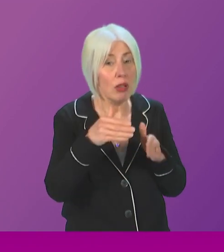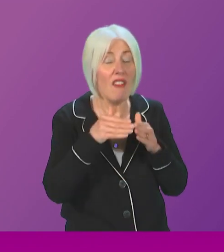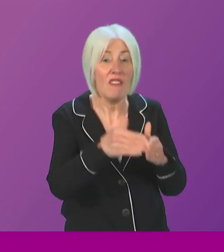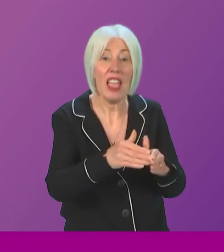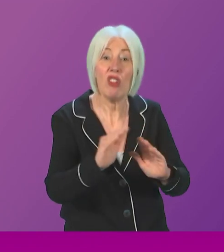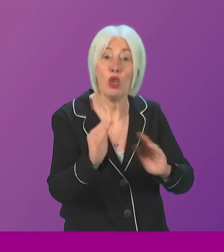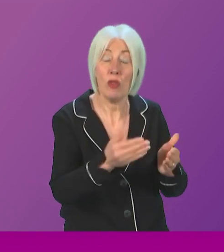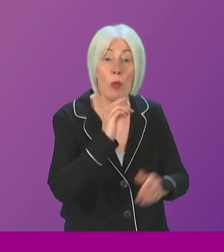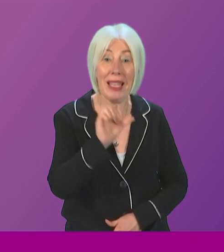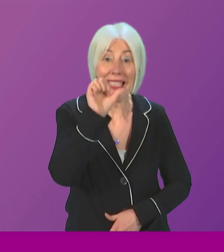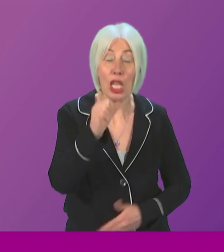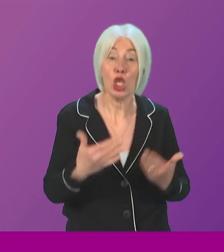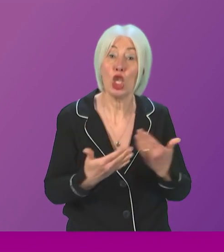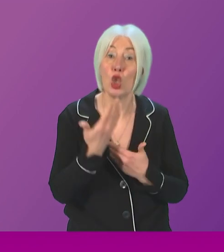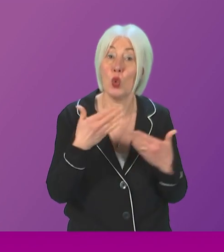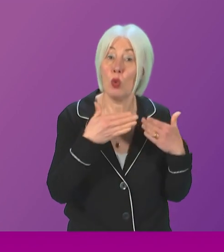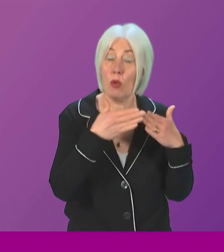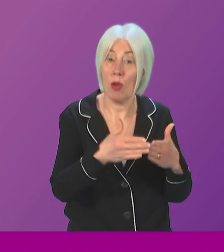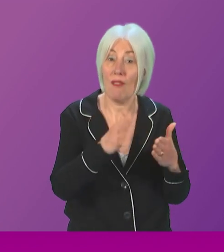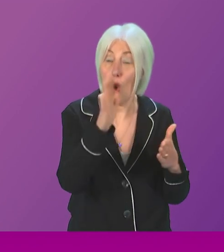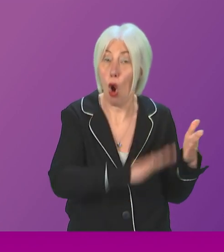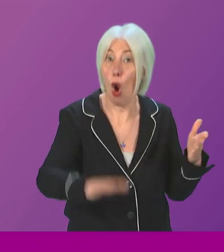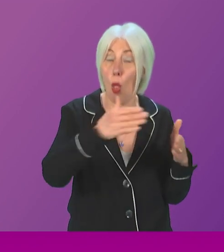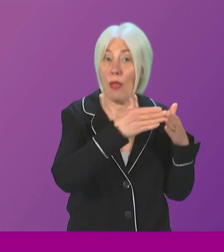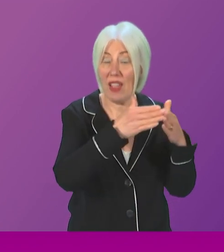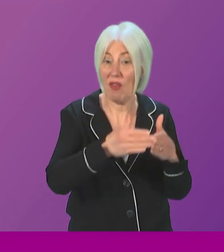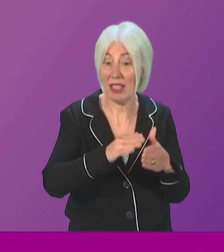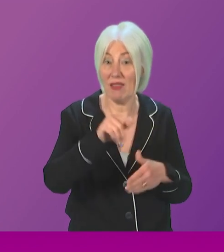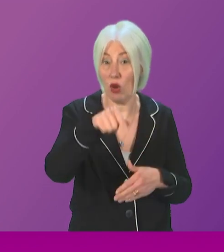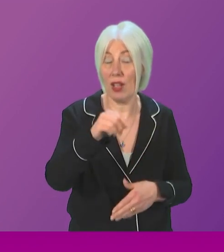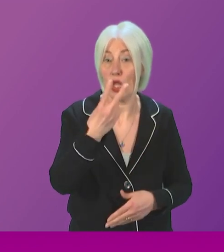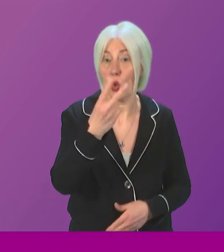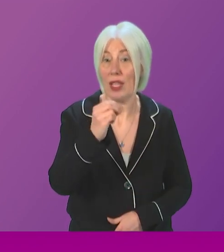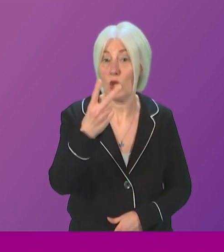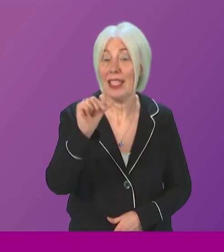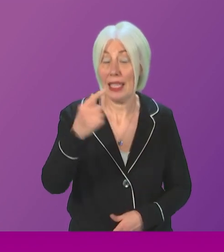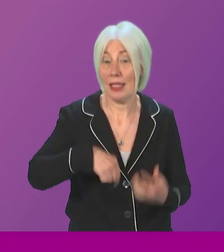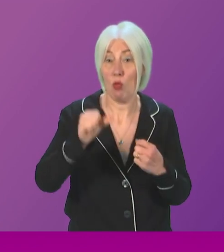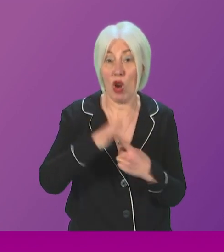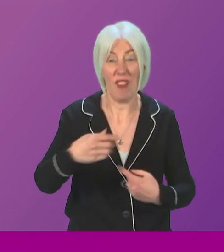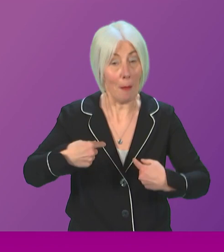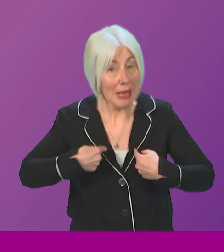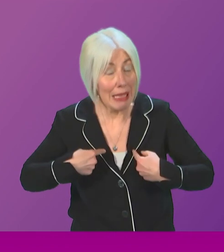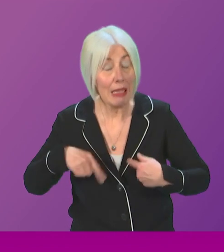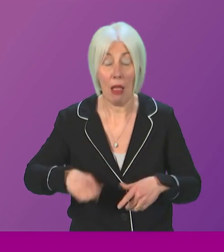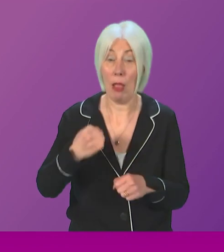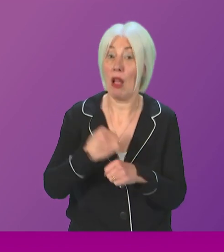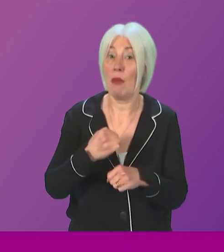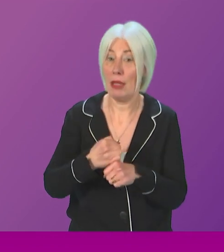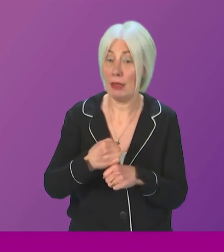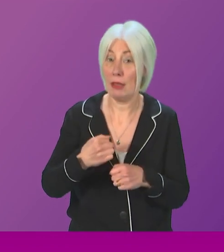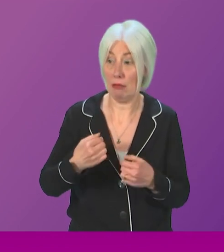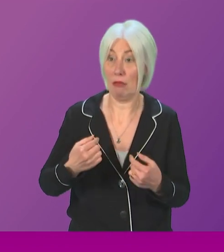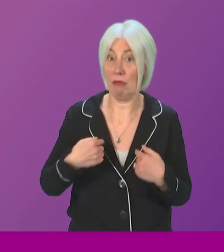going to be delivering six new major vessels to serve Scotland's ferry network by 2026. a priority for me and for the government that I